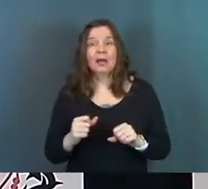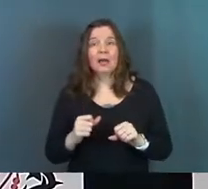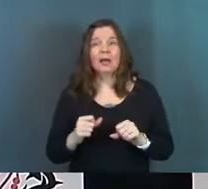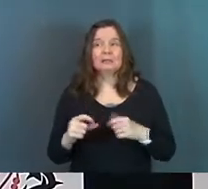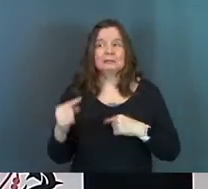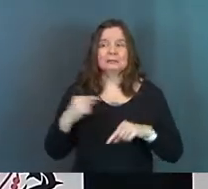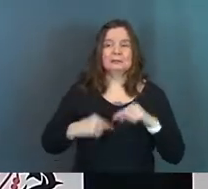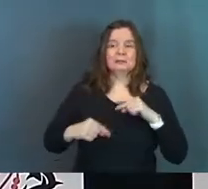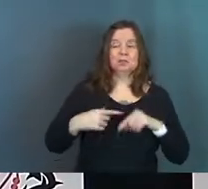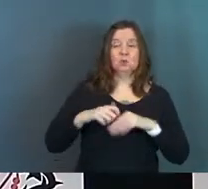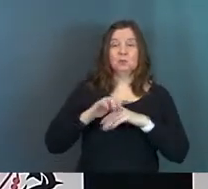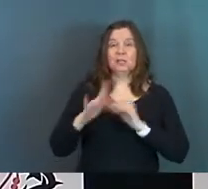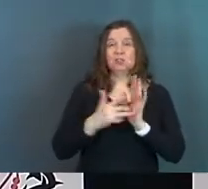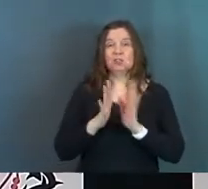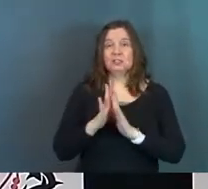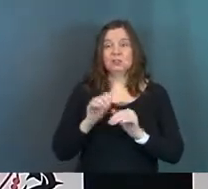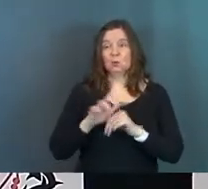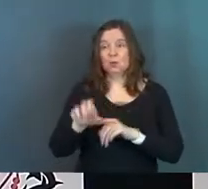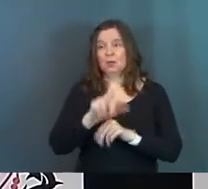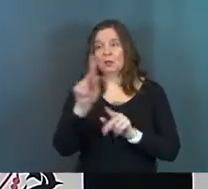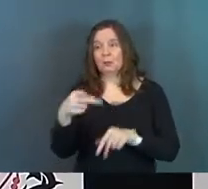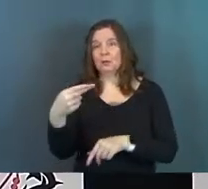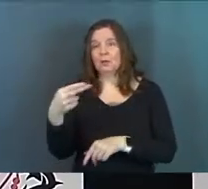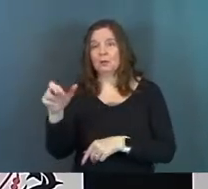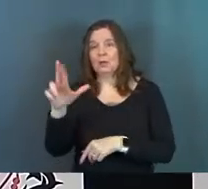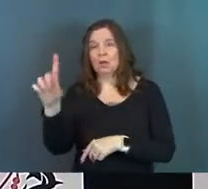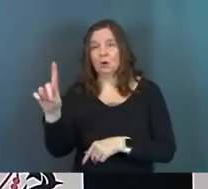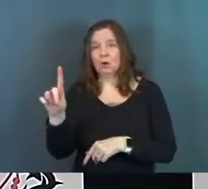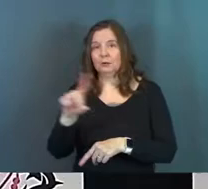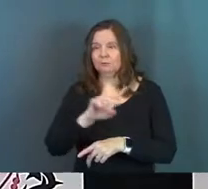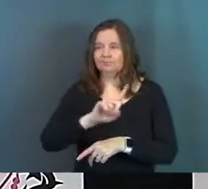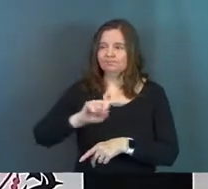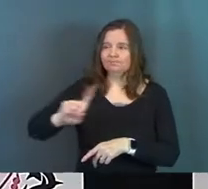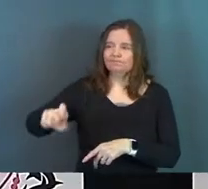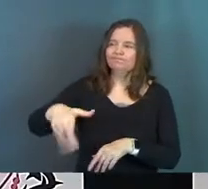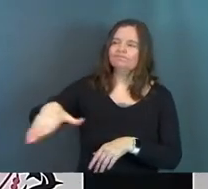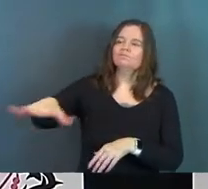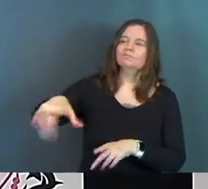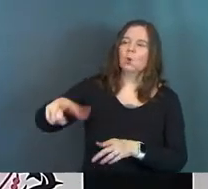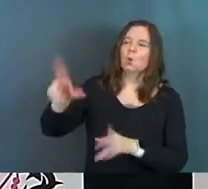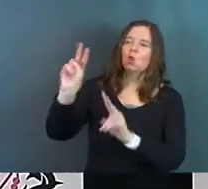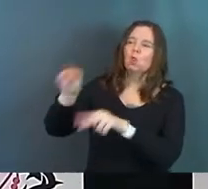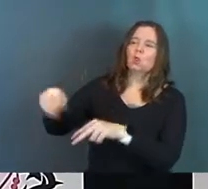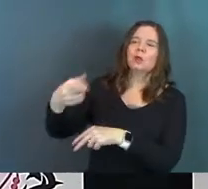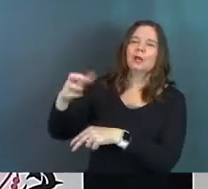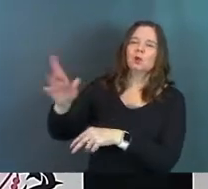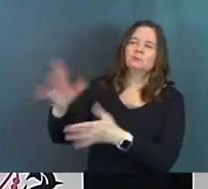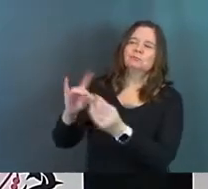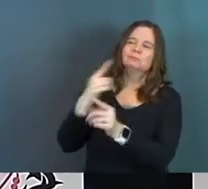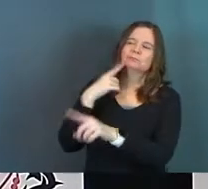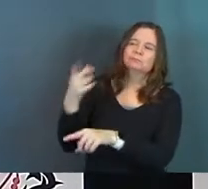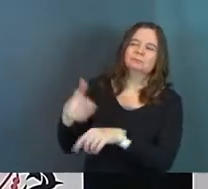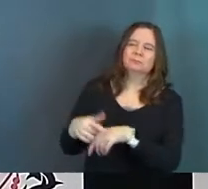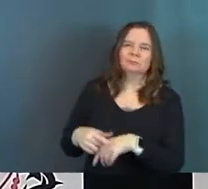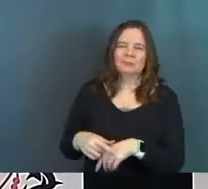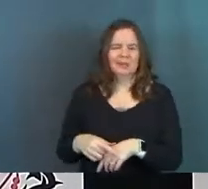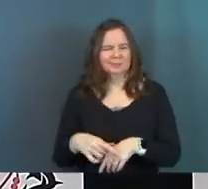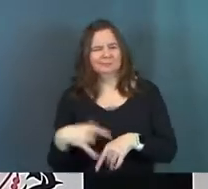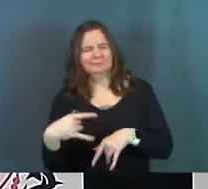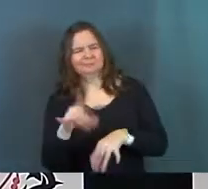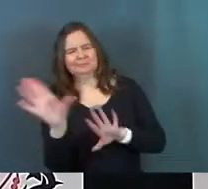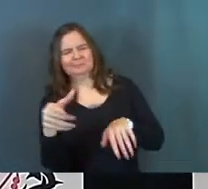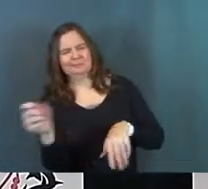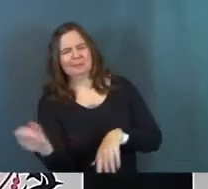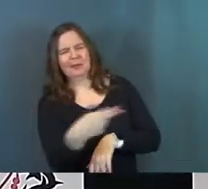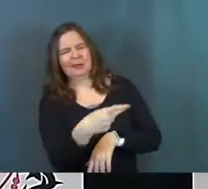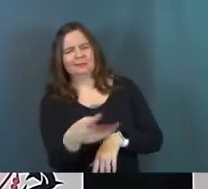get out of it a few ways. He sends Jesus to Herod. He's like, hey, you're from these lands where Herod is in charge of. Go take him to Herod and see what Herod says. Herod just mocks Jesus, sends